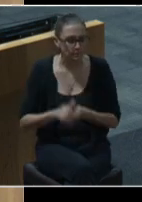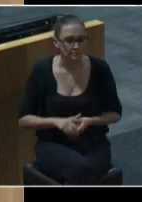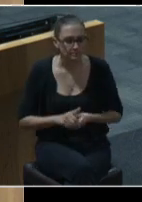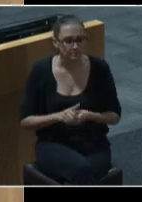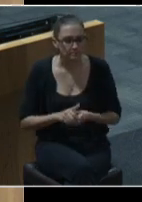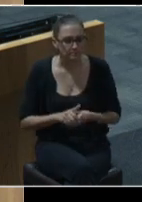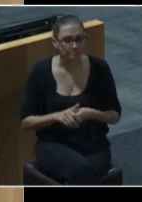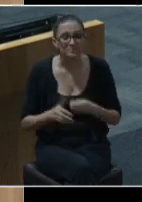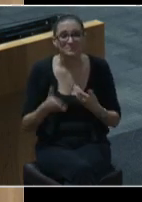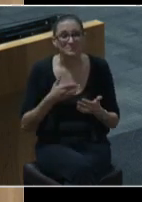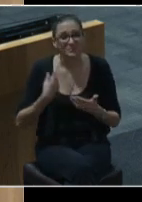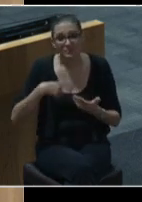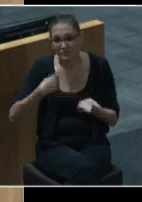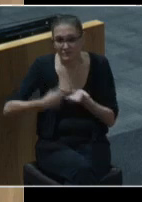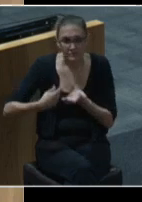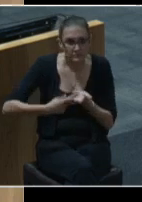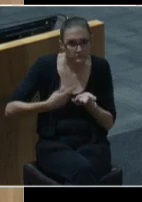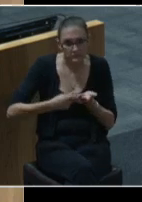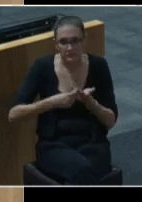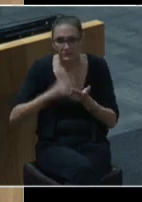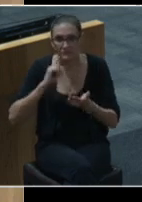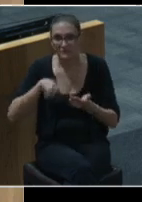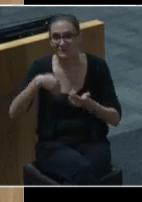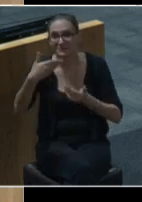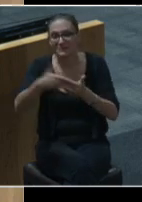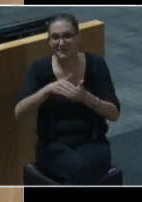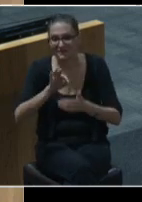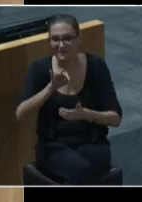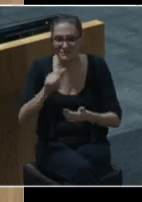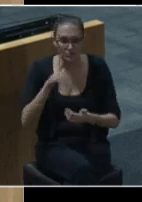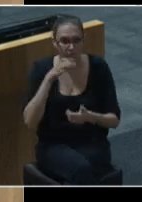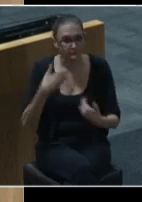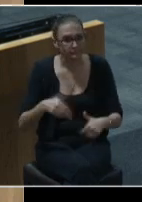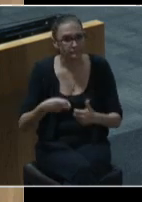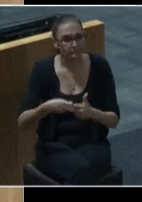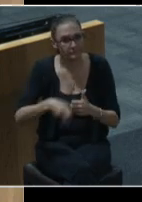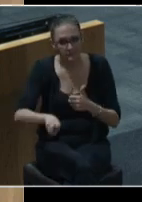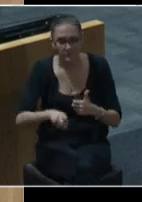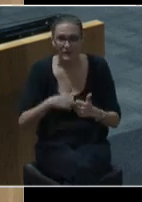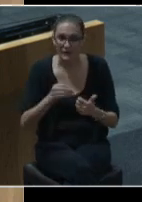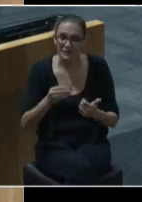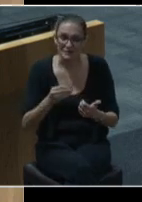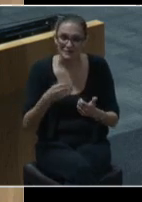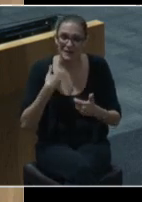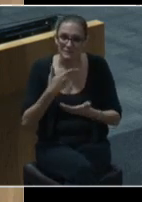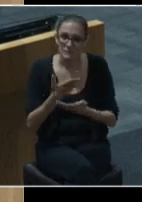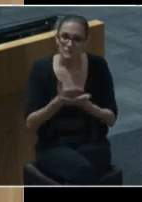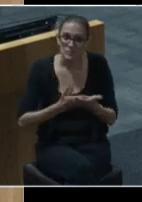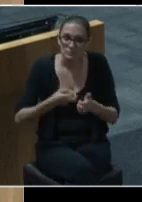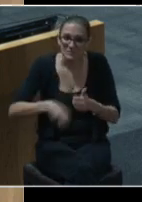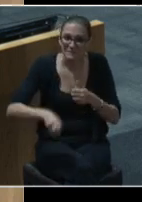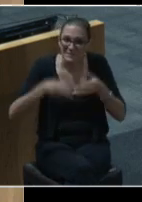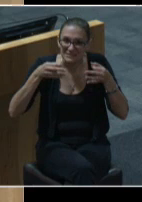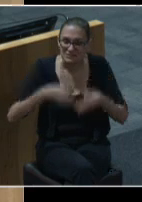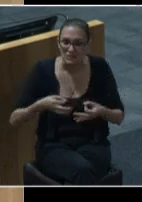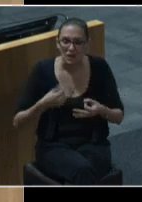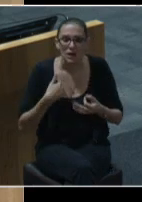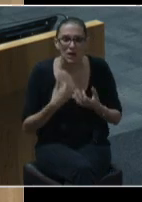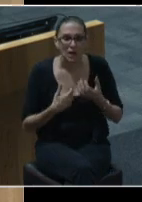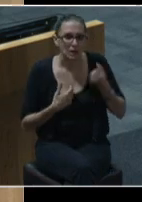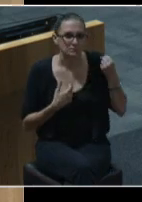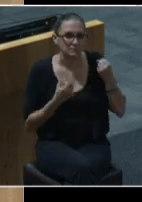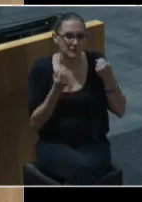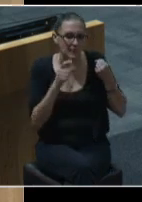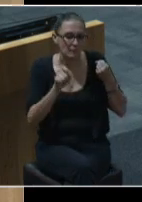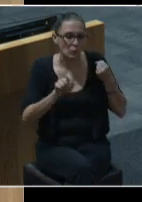discussions about this issue in the coming fiscal year will be difficult and necessitate some hard choices, I am reserving 11.3